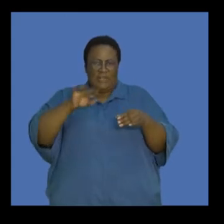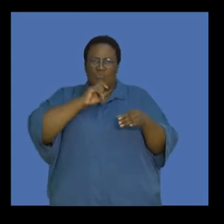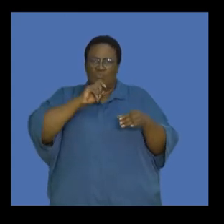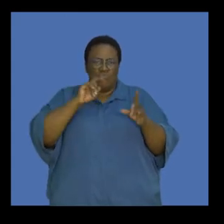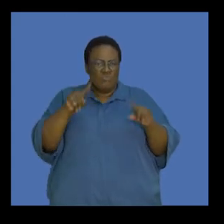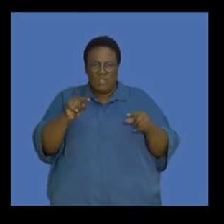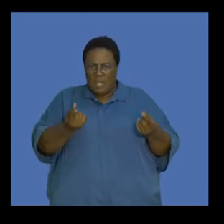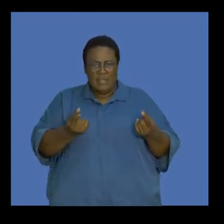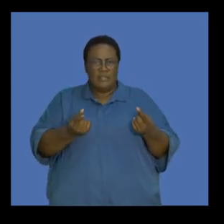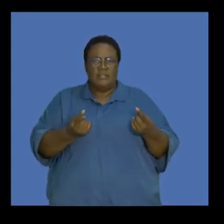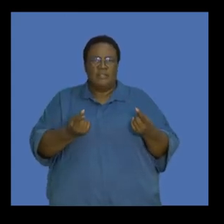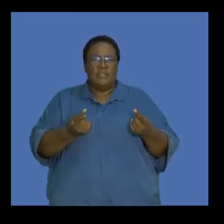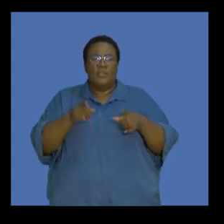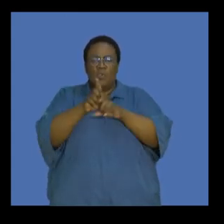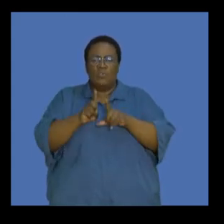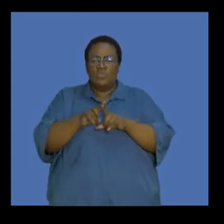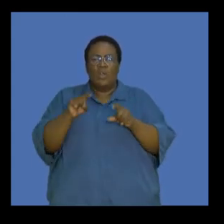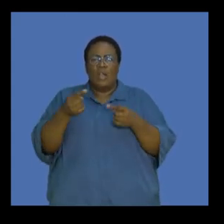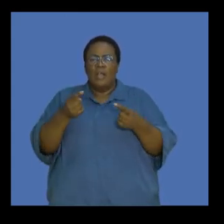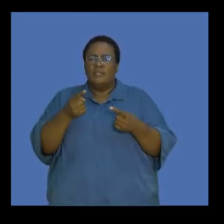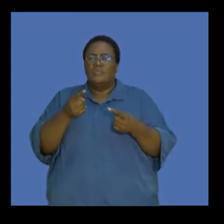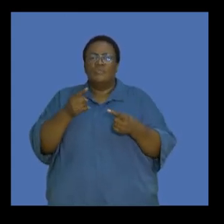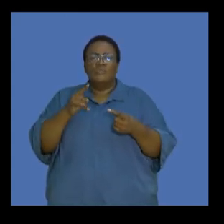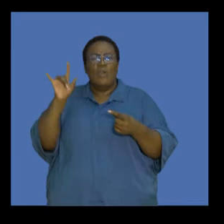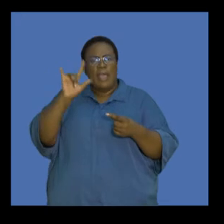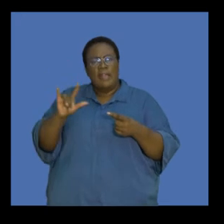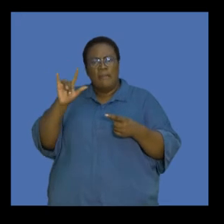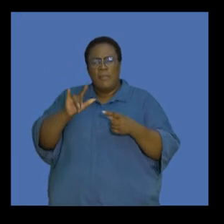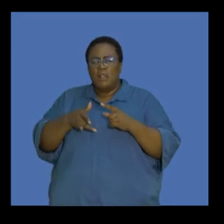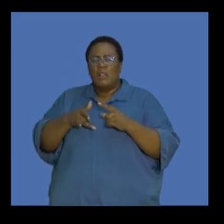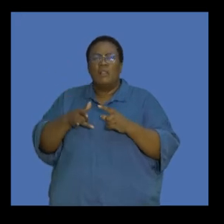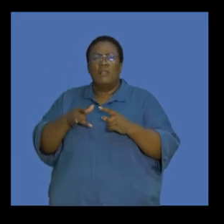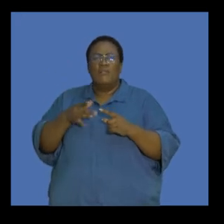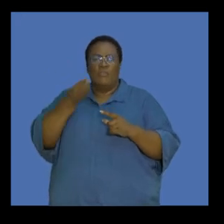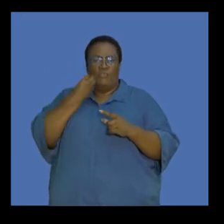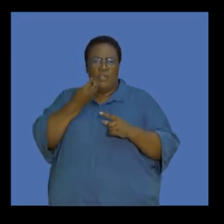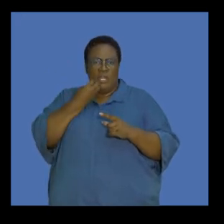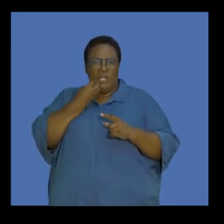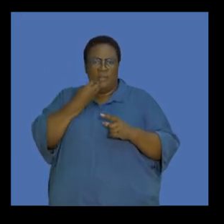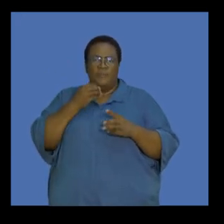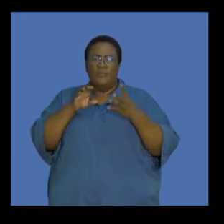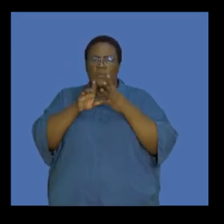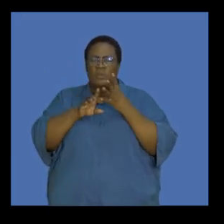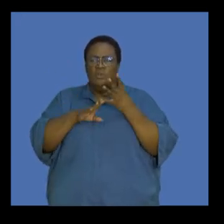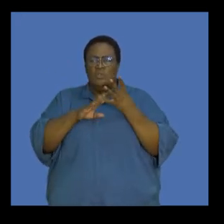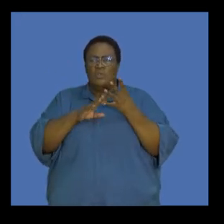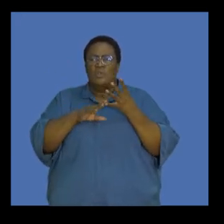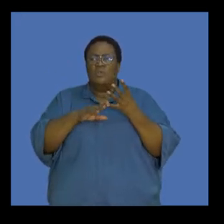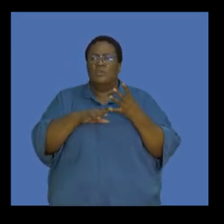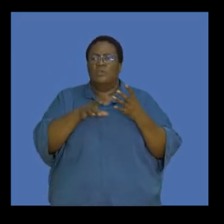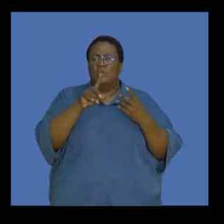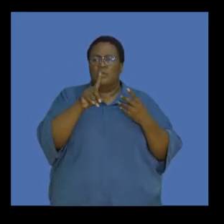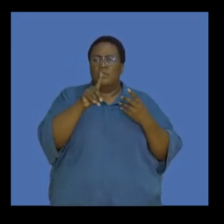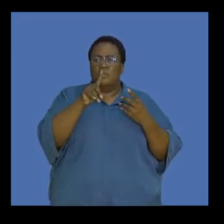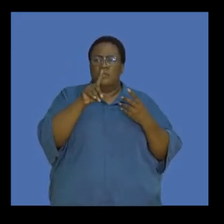the use of animal feeding. We also need to look at the concept of deforestation, not just in the context of